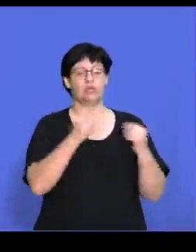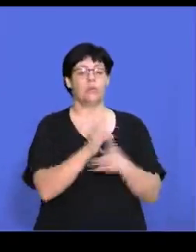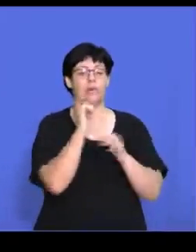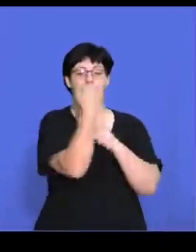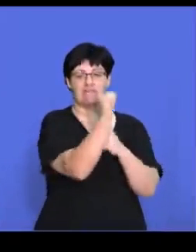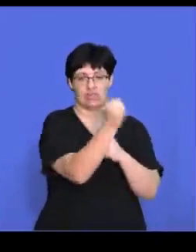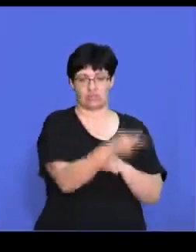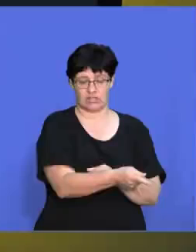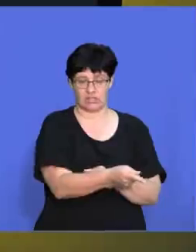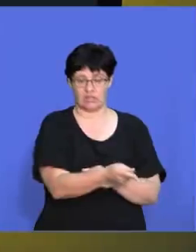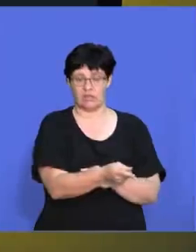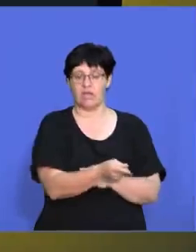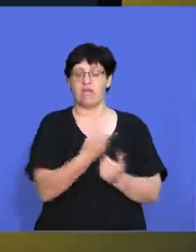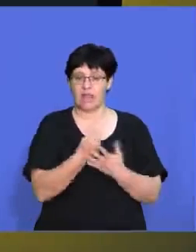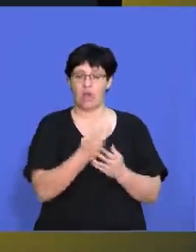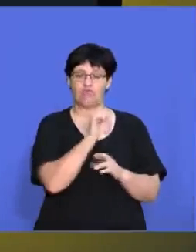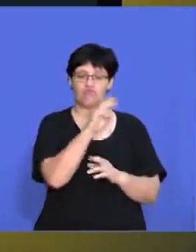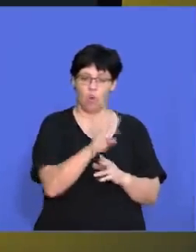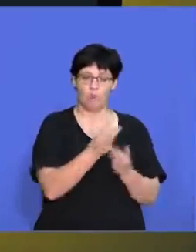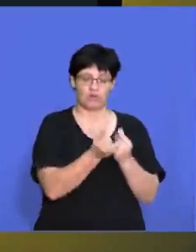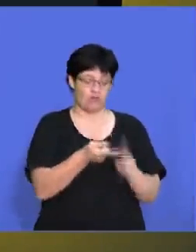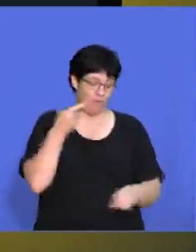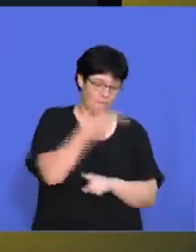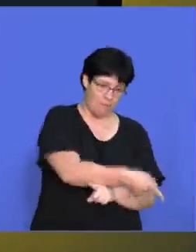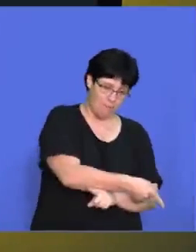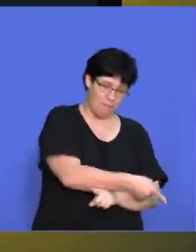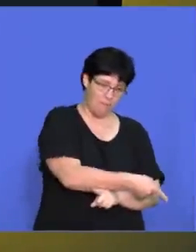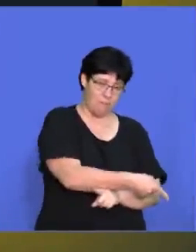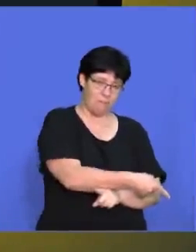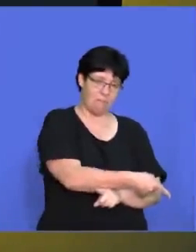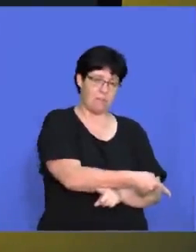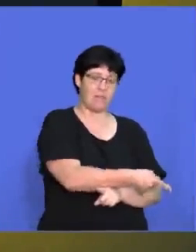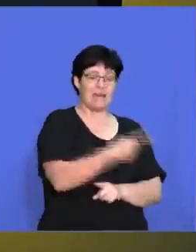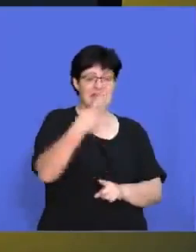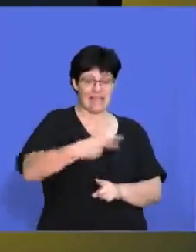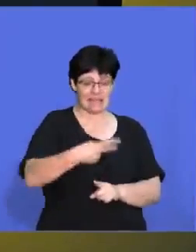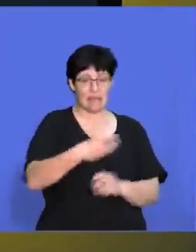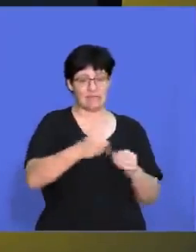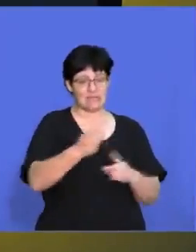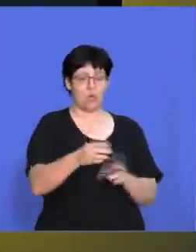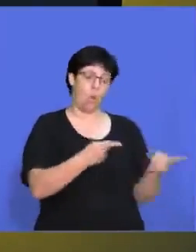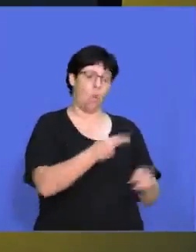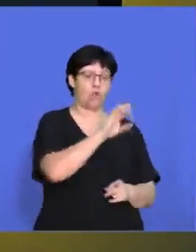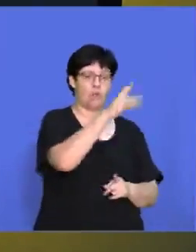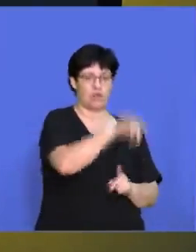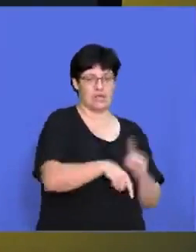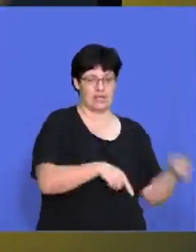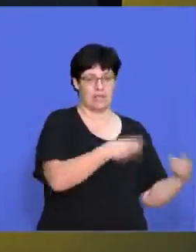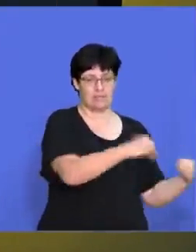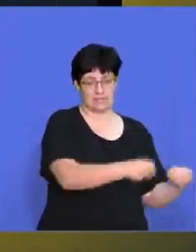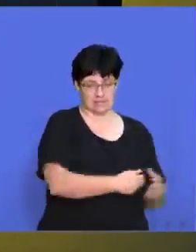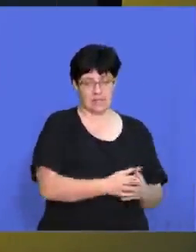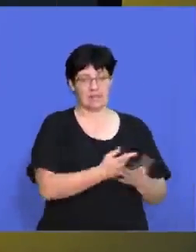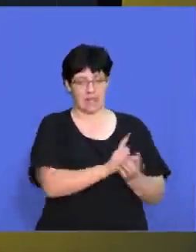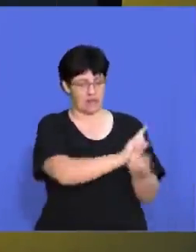secondary sector has got to do with manufacturing. They're taking raw materials from either other secondary sector businesses or the